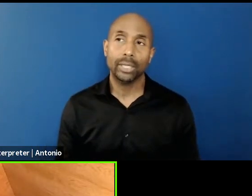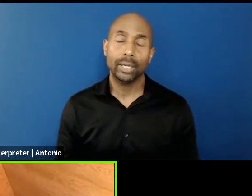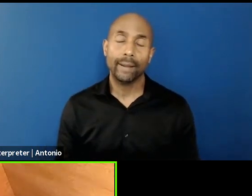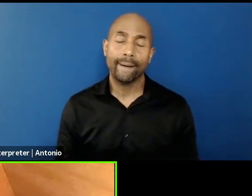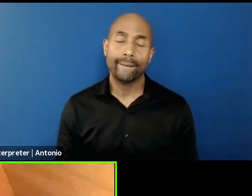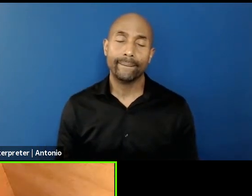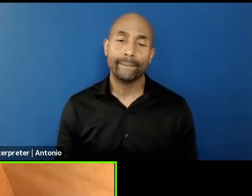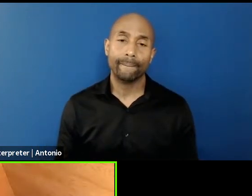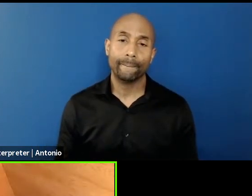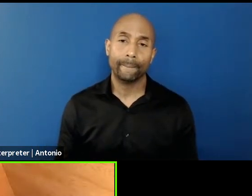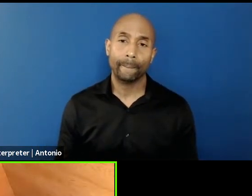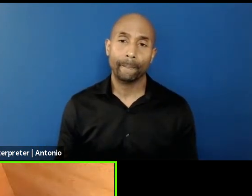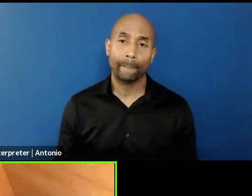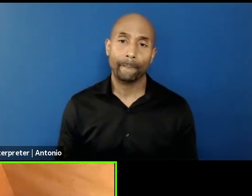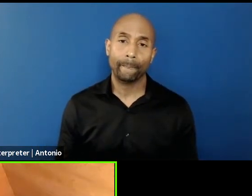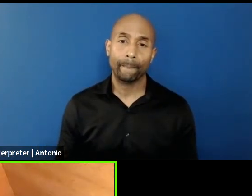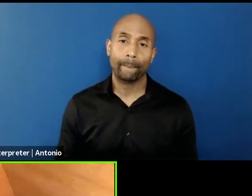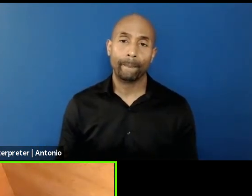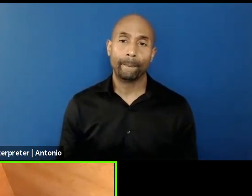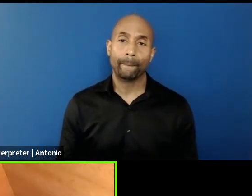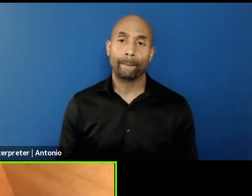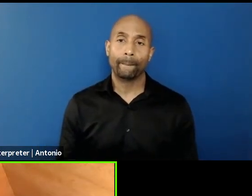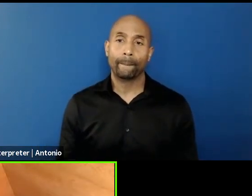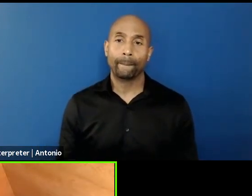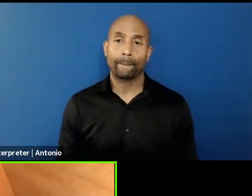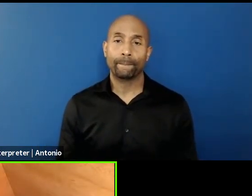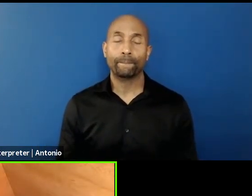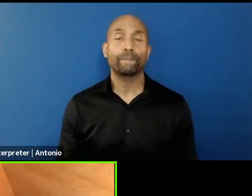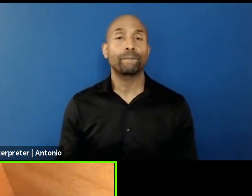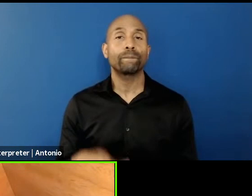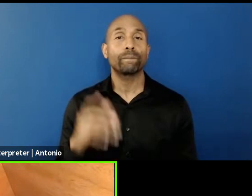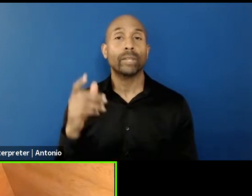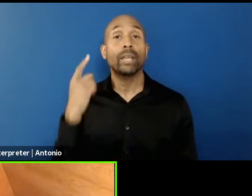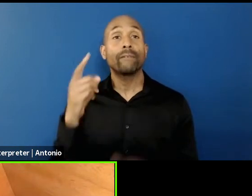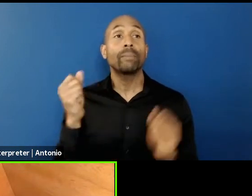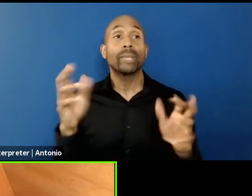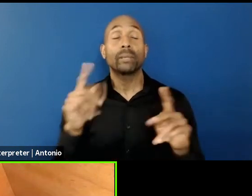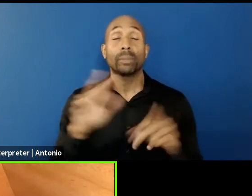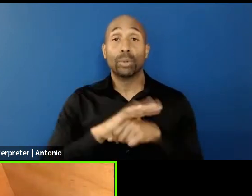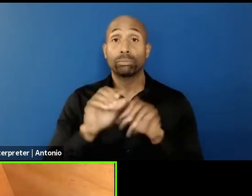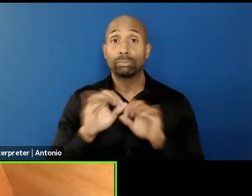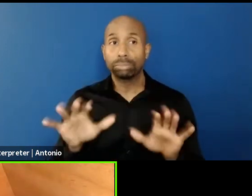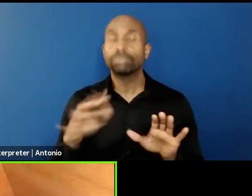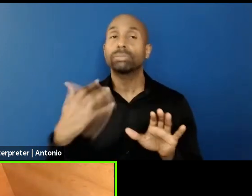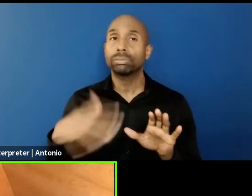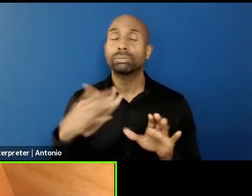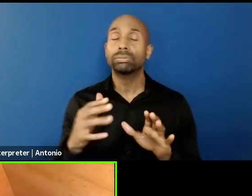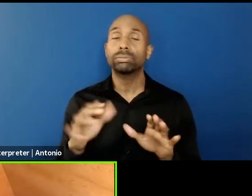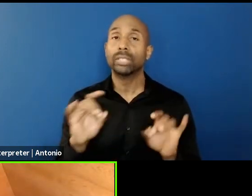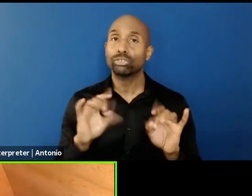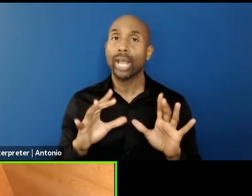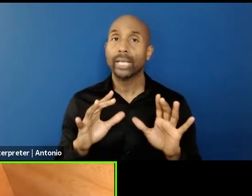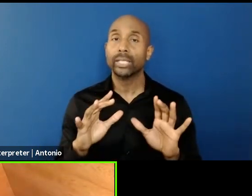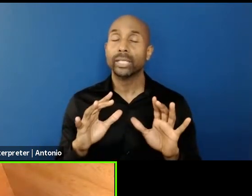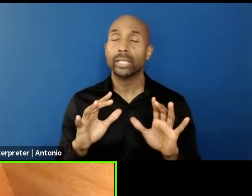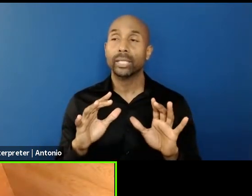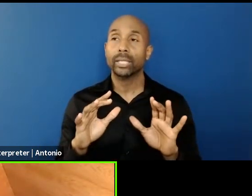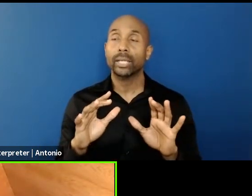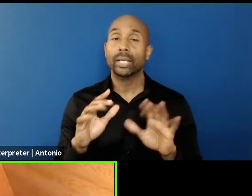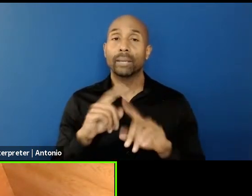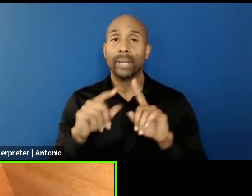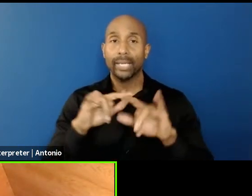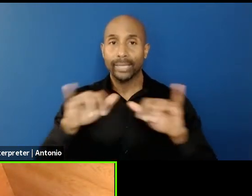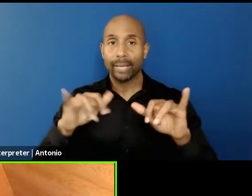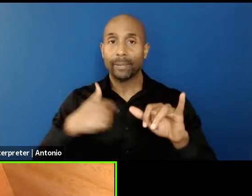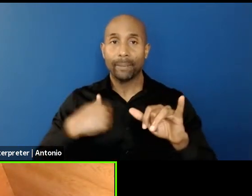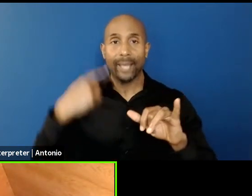know that it's a tragedy for a lot of people, but for, I think it's in the way also like